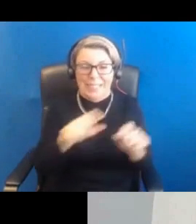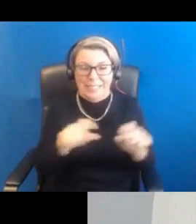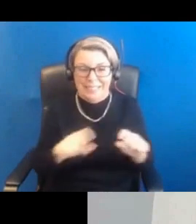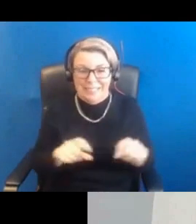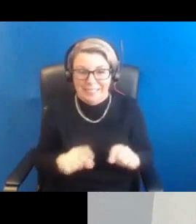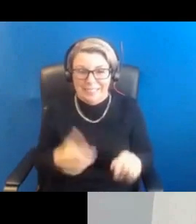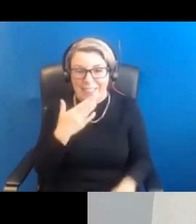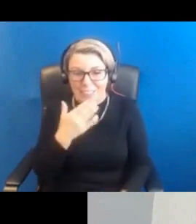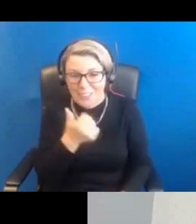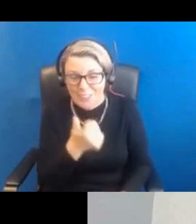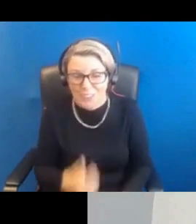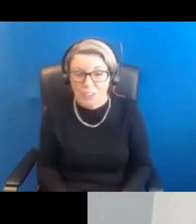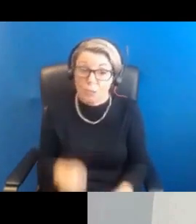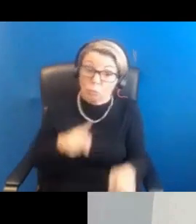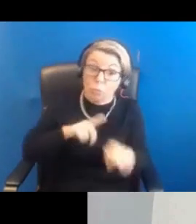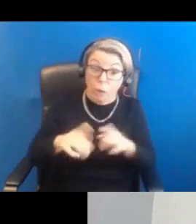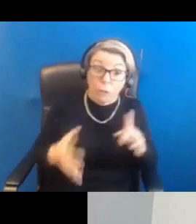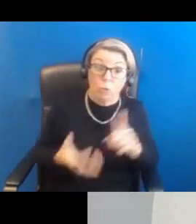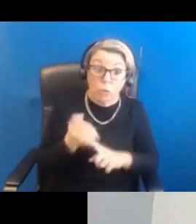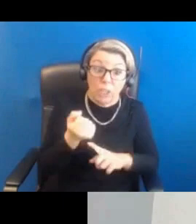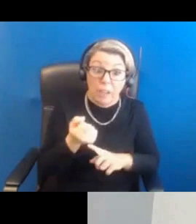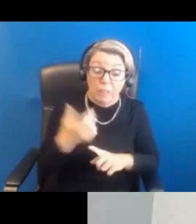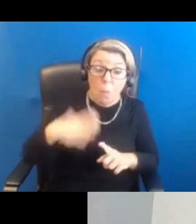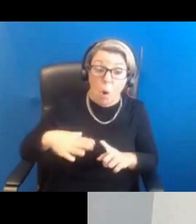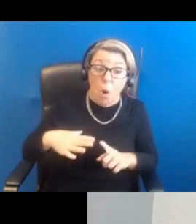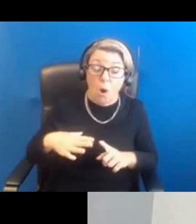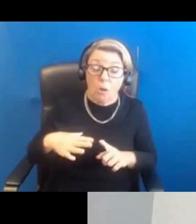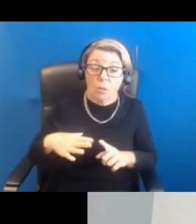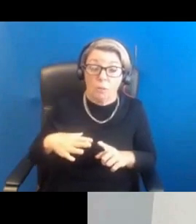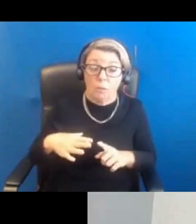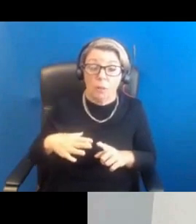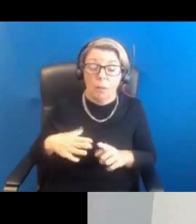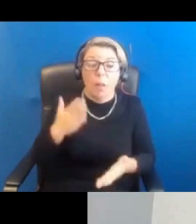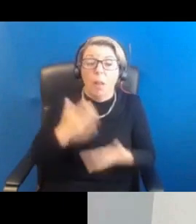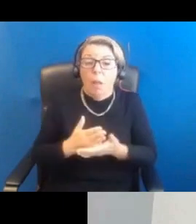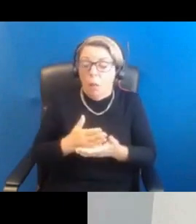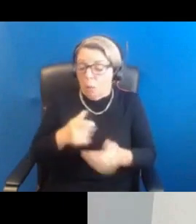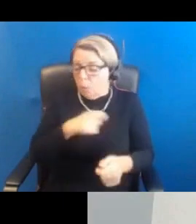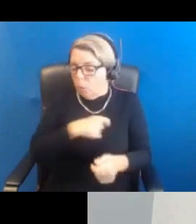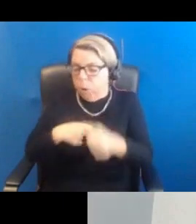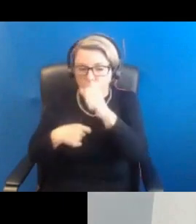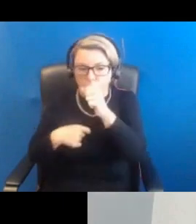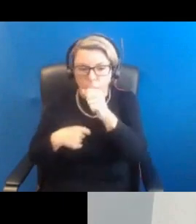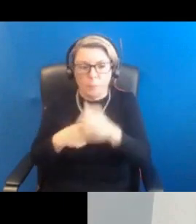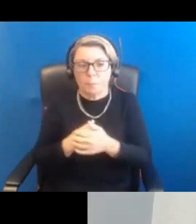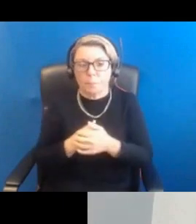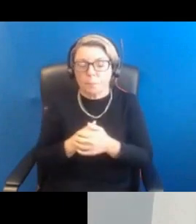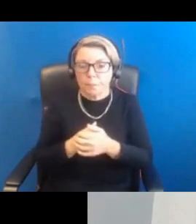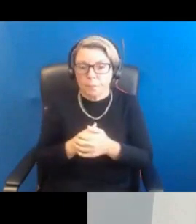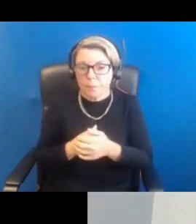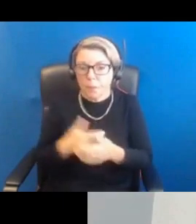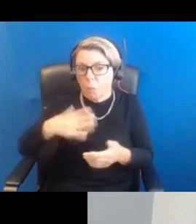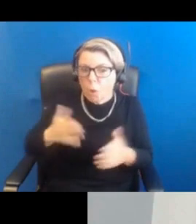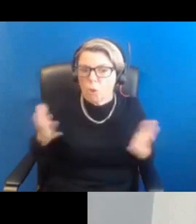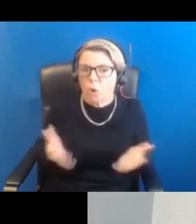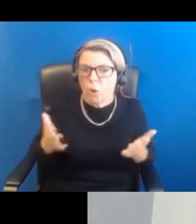That's what we're trying to achieve. You know, we want realistic medicine. We want to encourage people to have shared